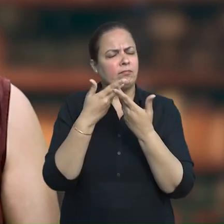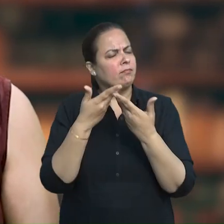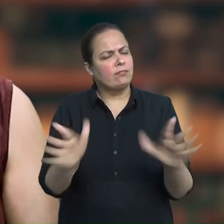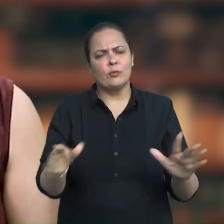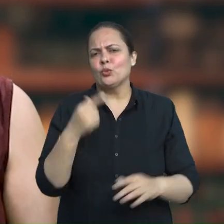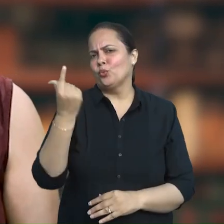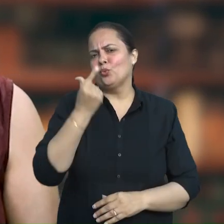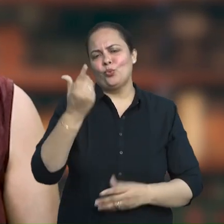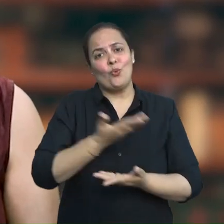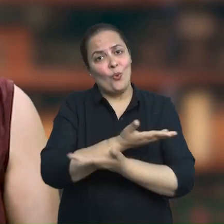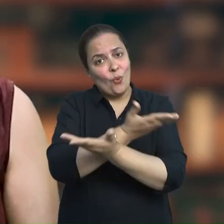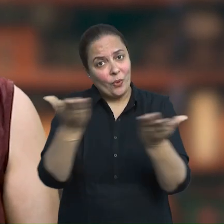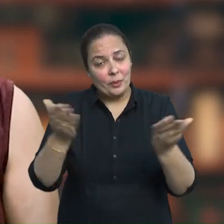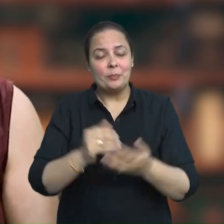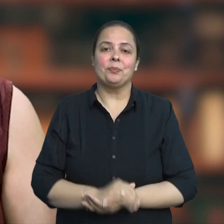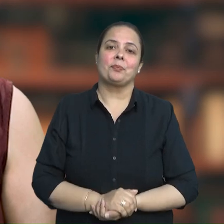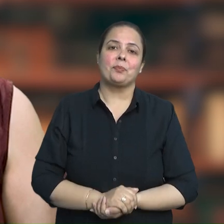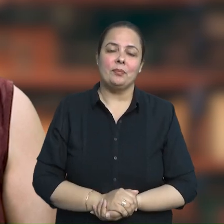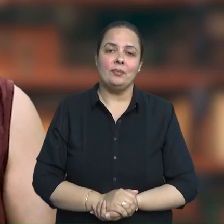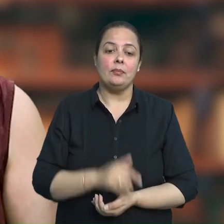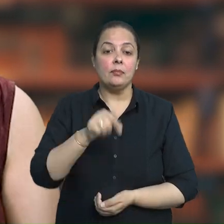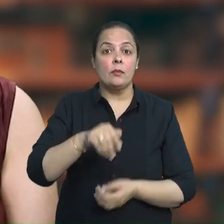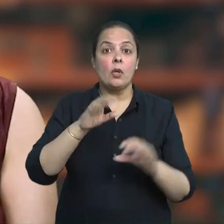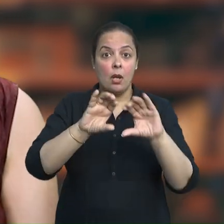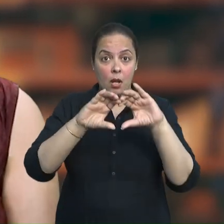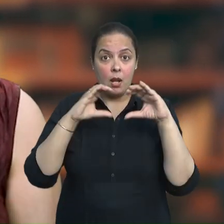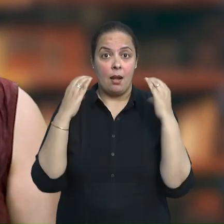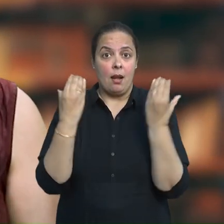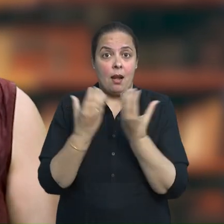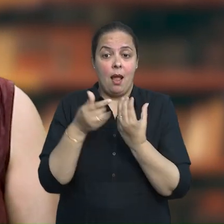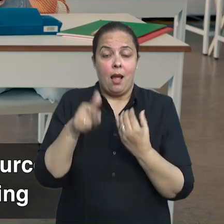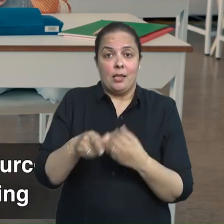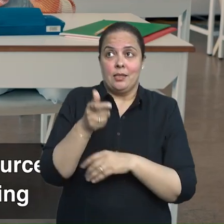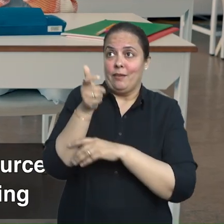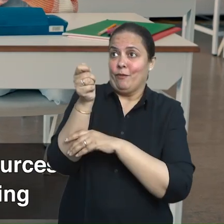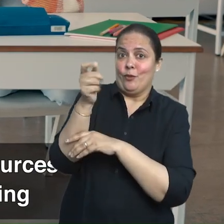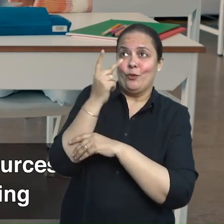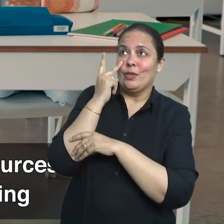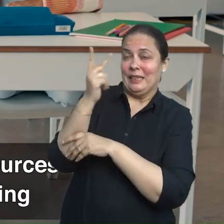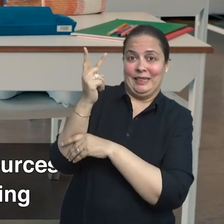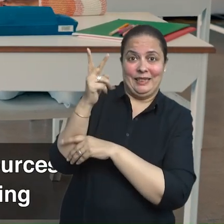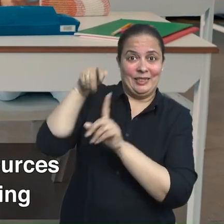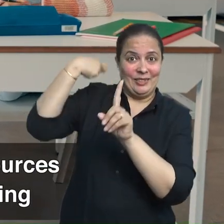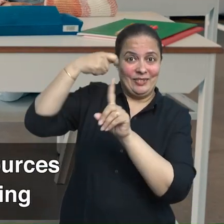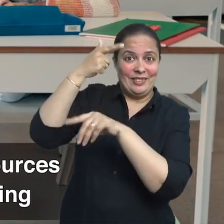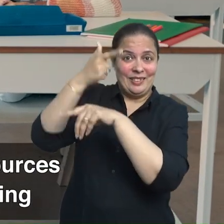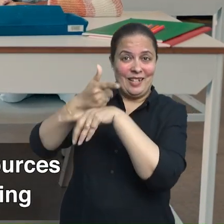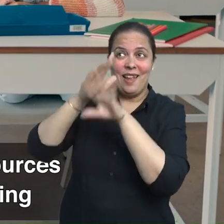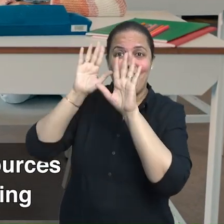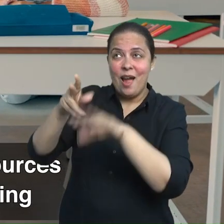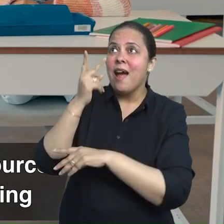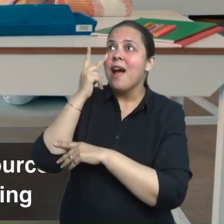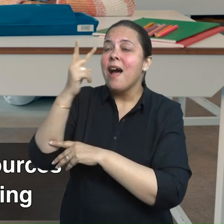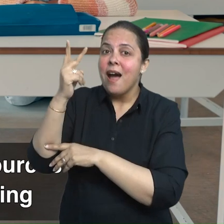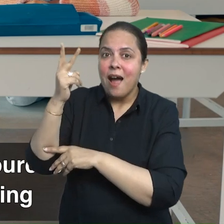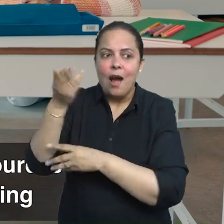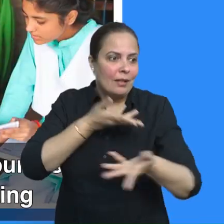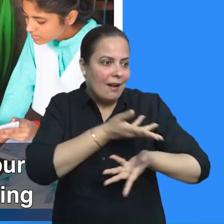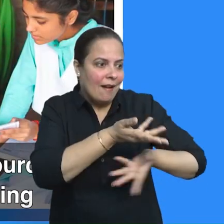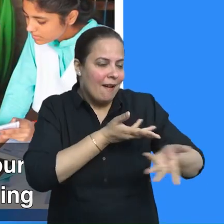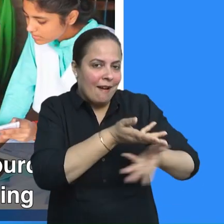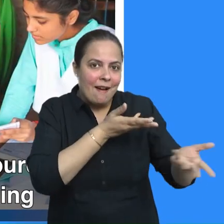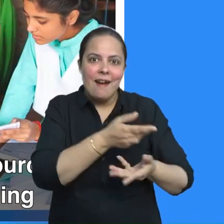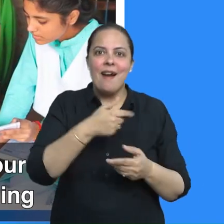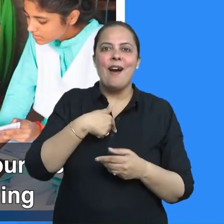be used in classrooms to facilitate and encourage discussions at a given point of time along with